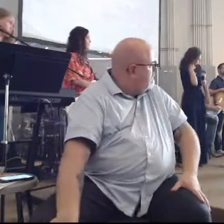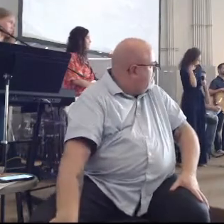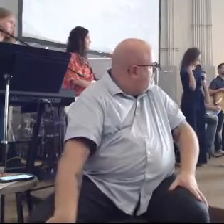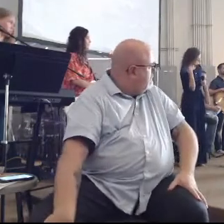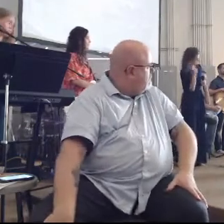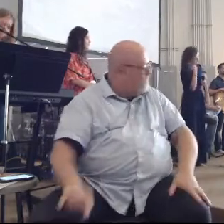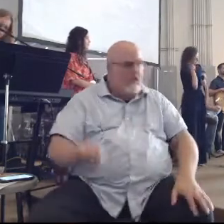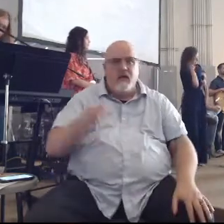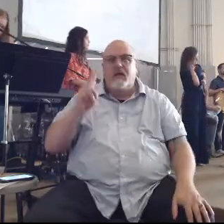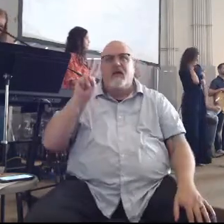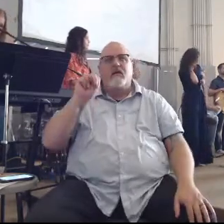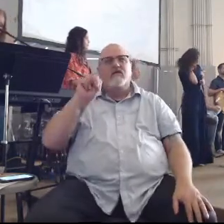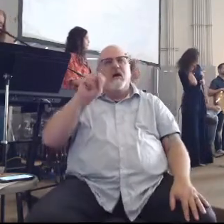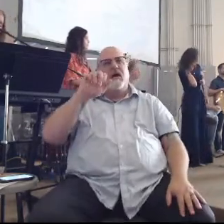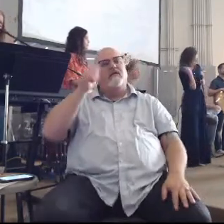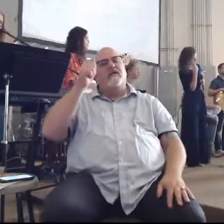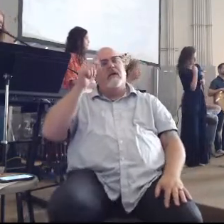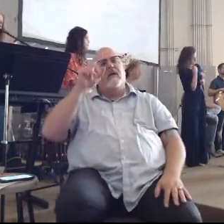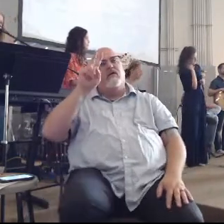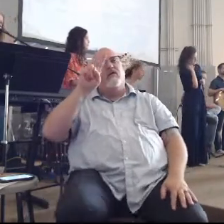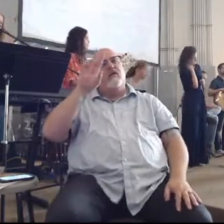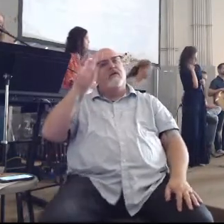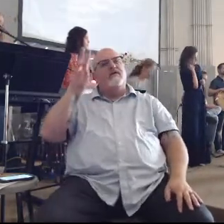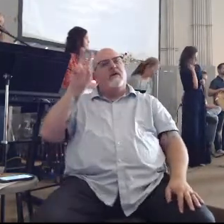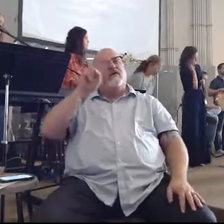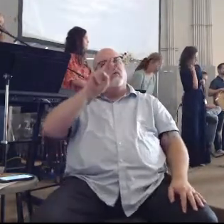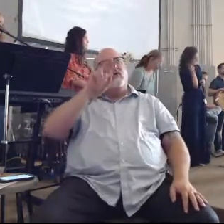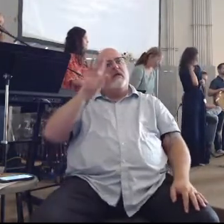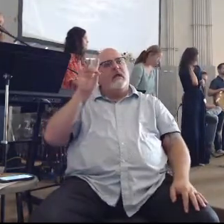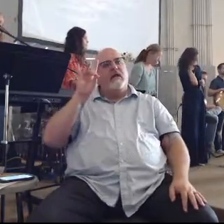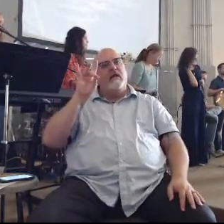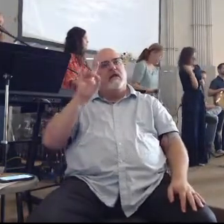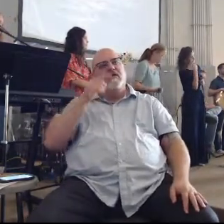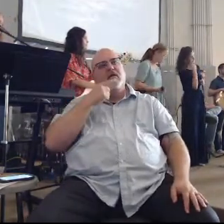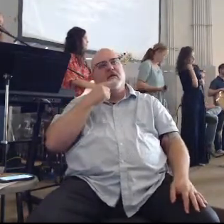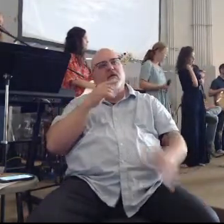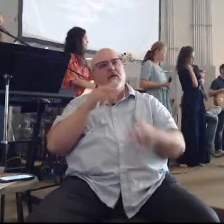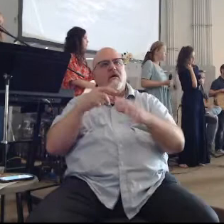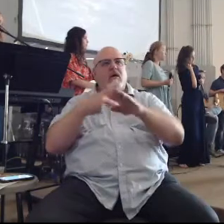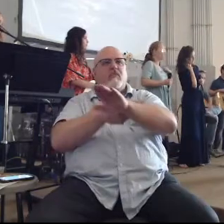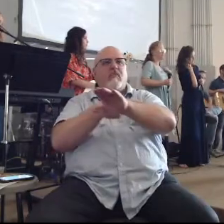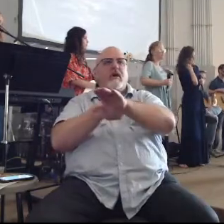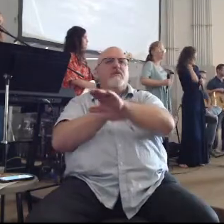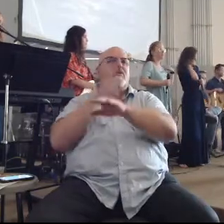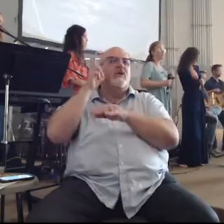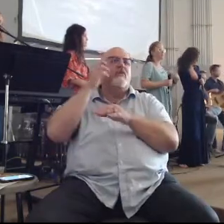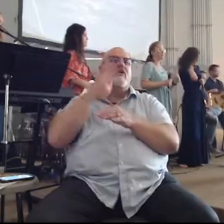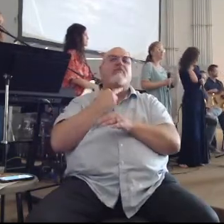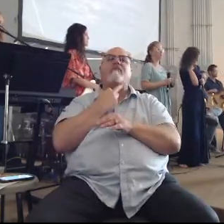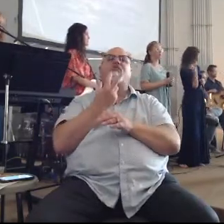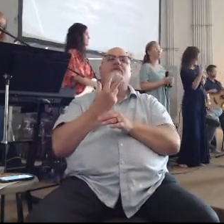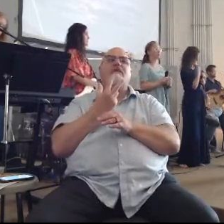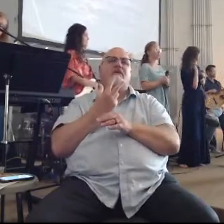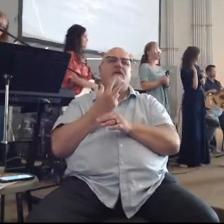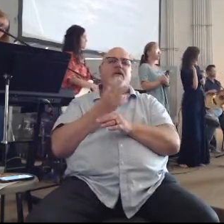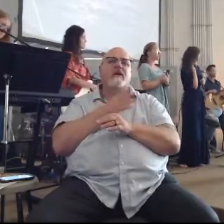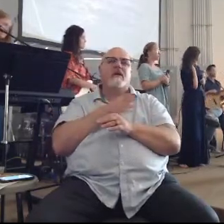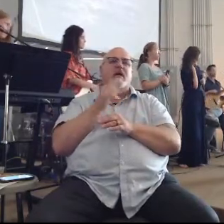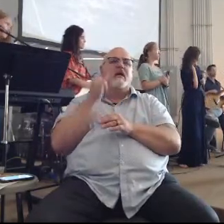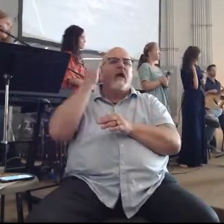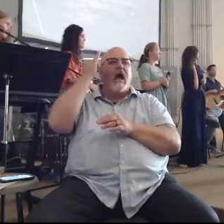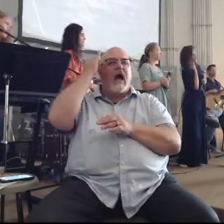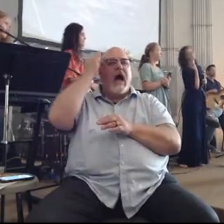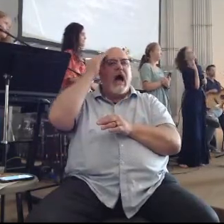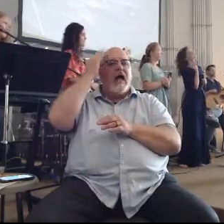John 10, 27, and 28 Says my sheep hear my voice And I know